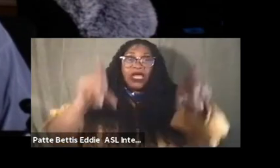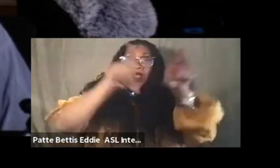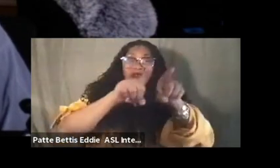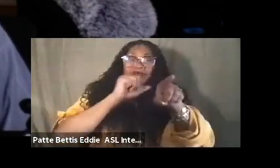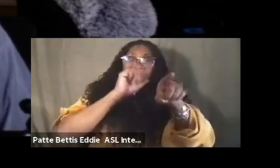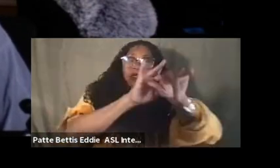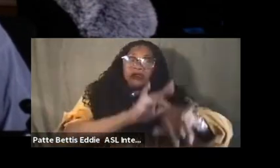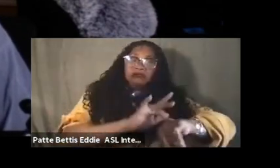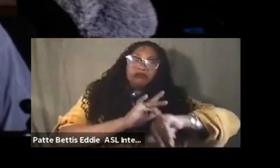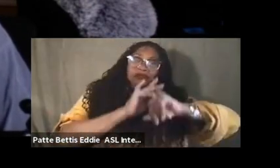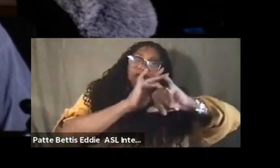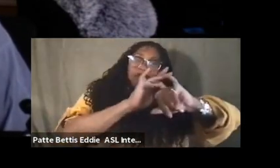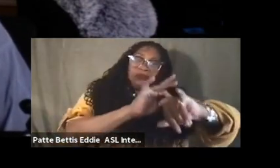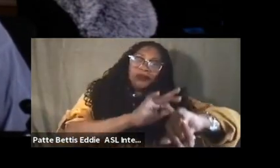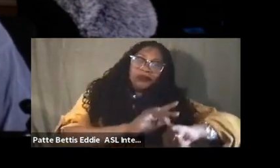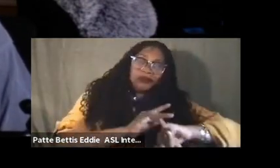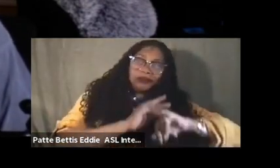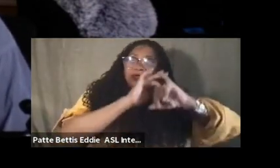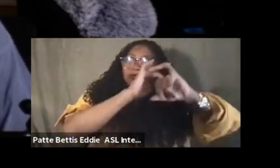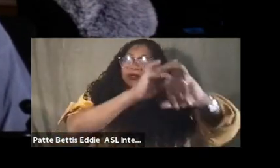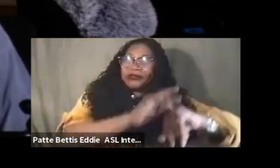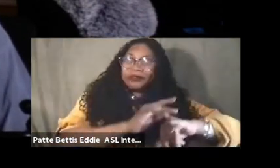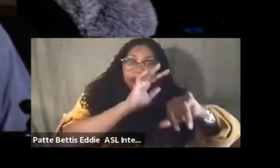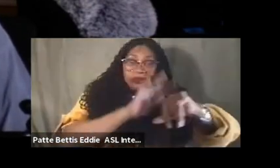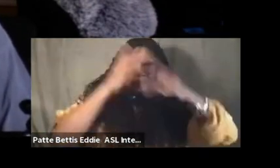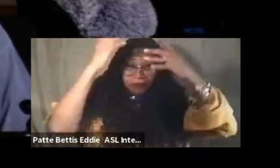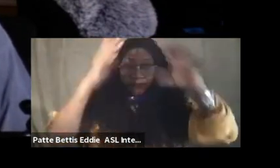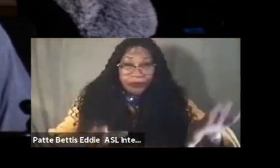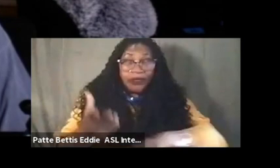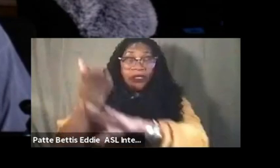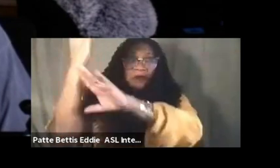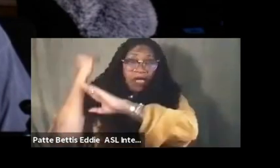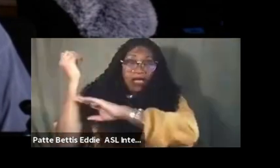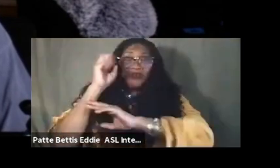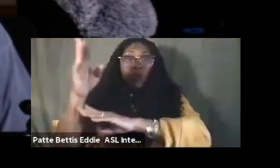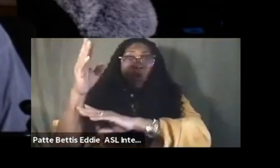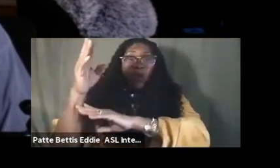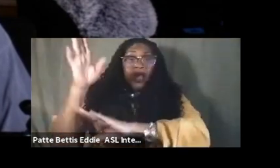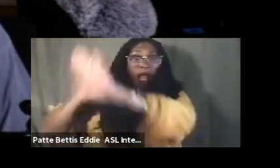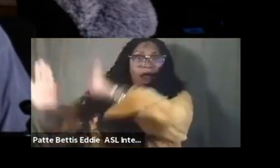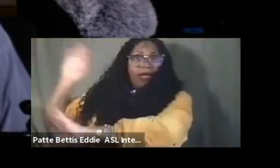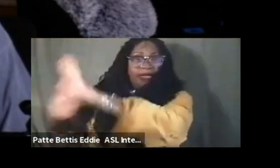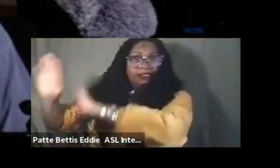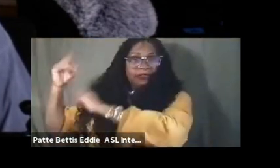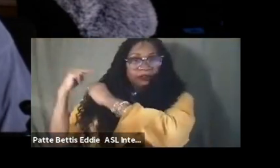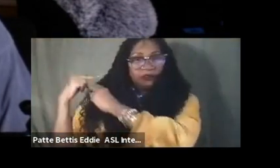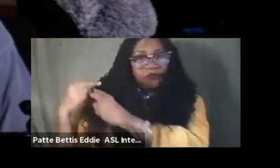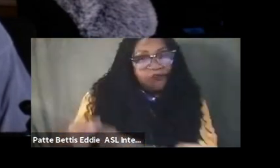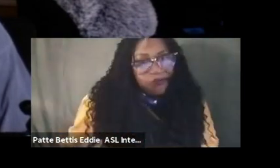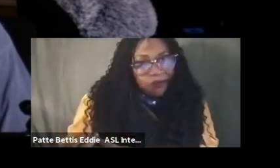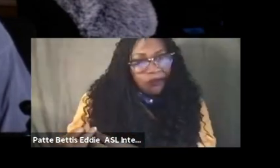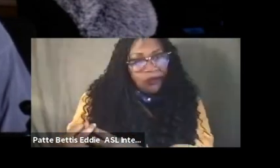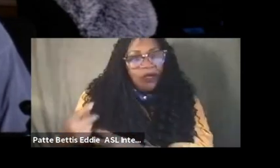dwell on anything that we went through in the past or even our ancestors definitely be aware definitely